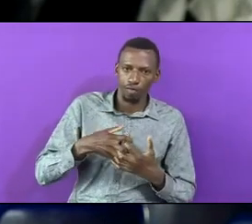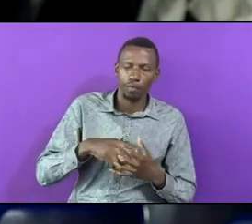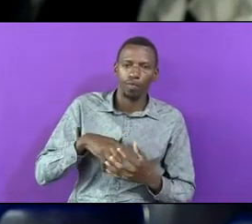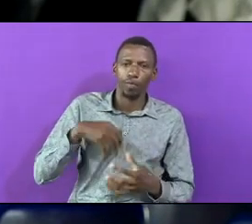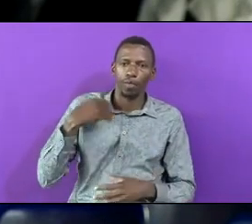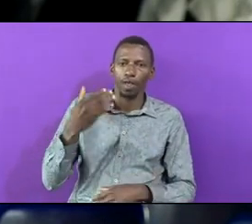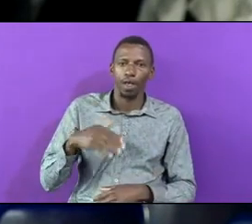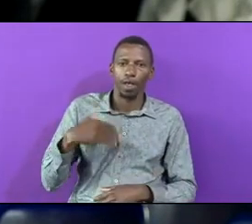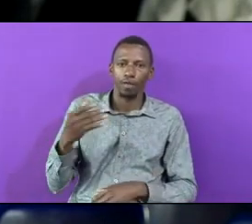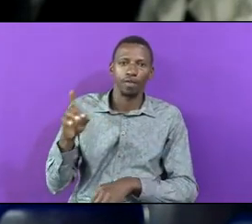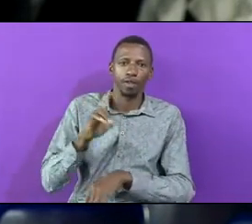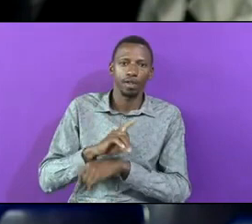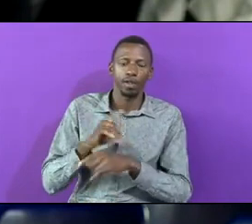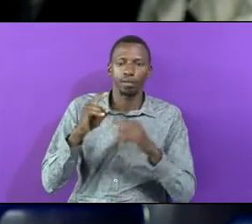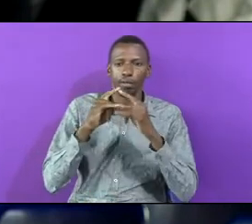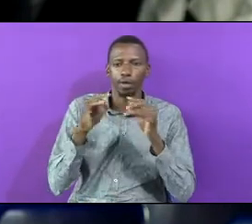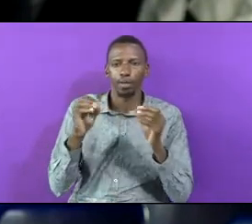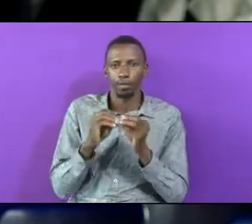Day Of The Camp